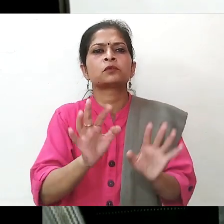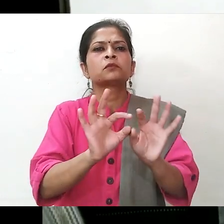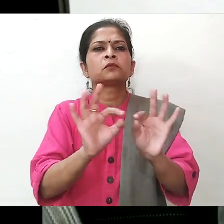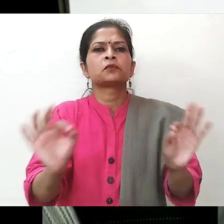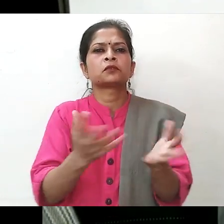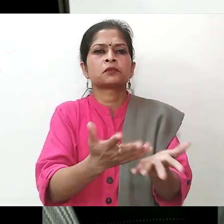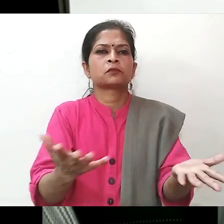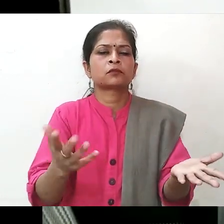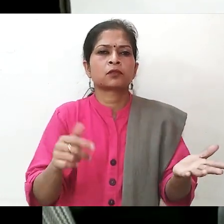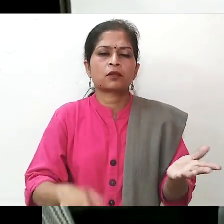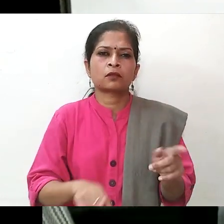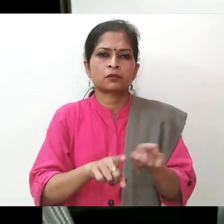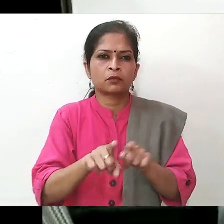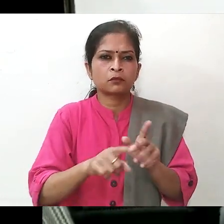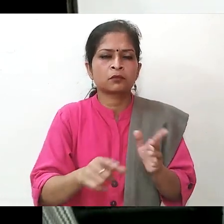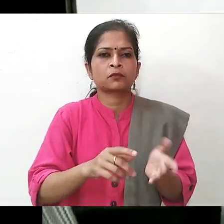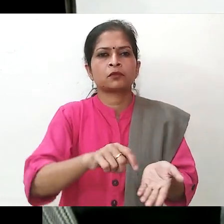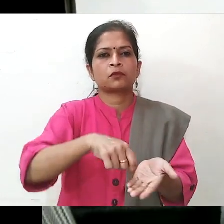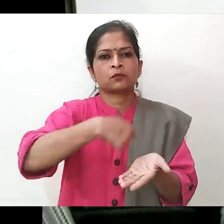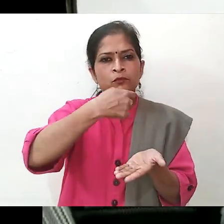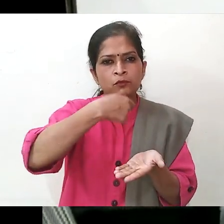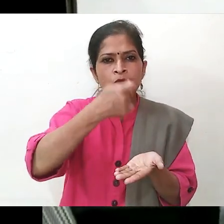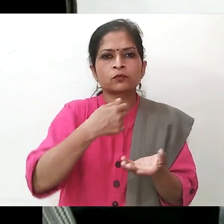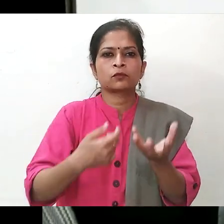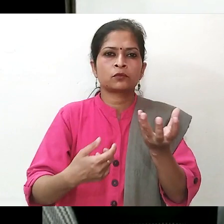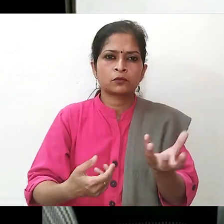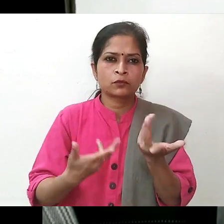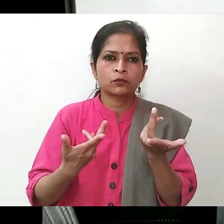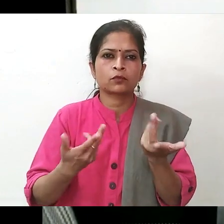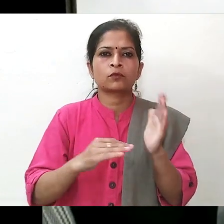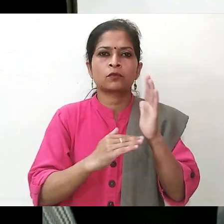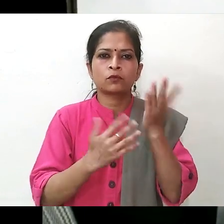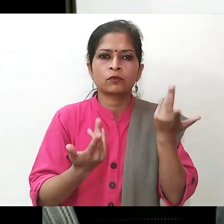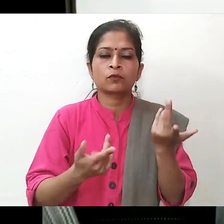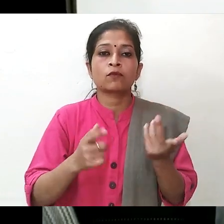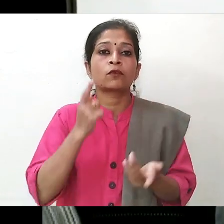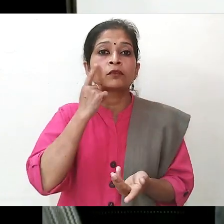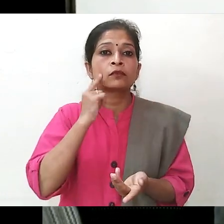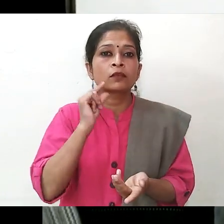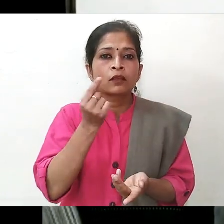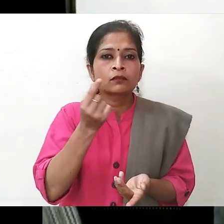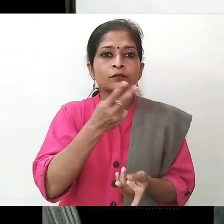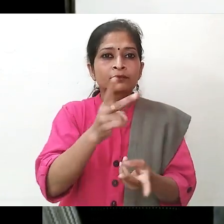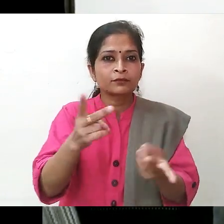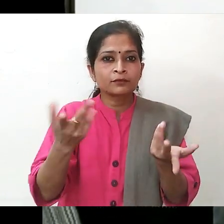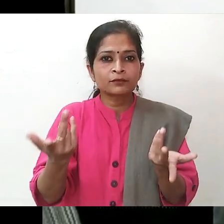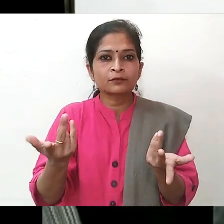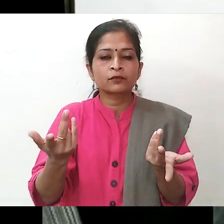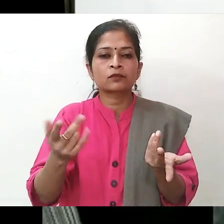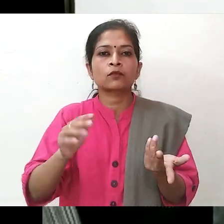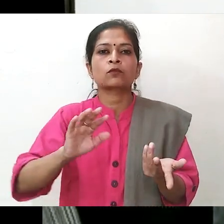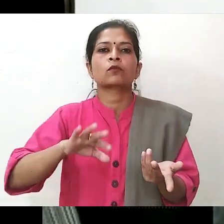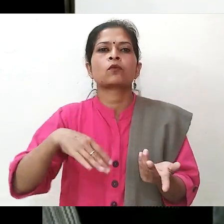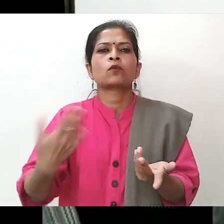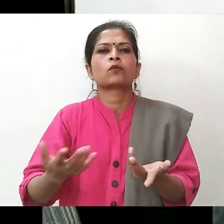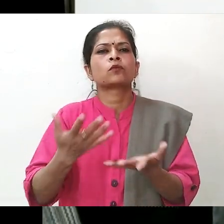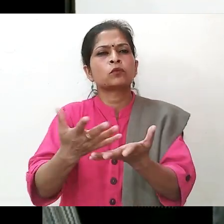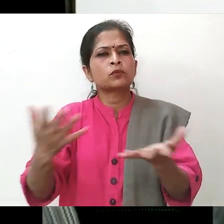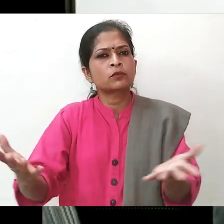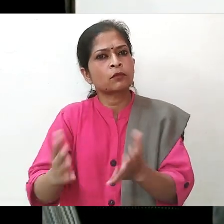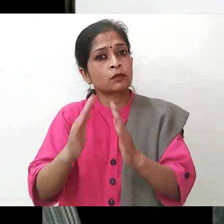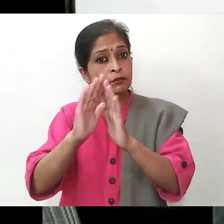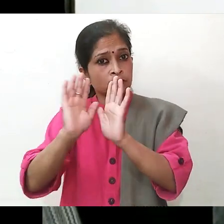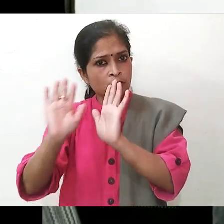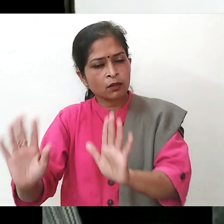like utensils, food grains, other available